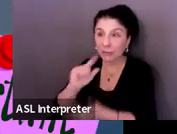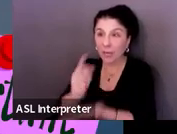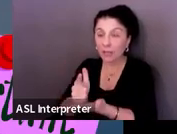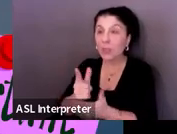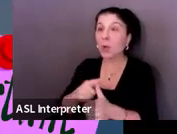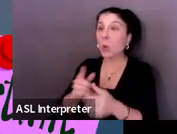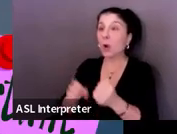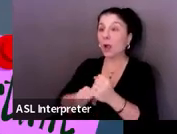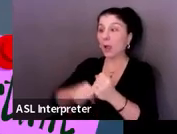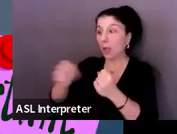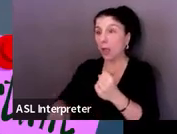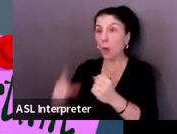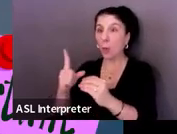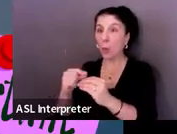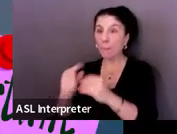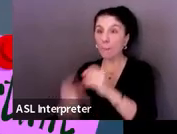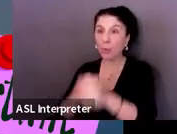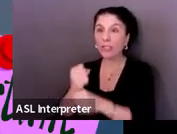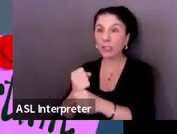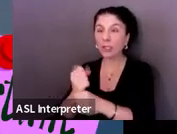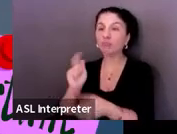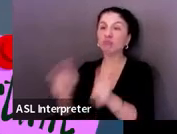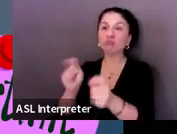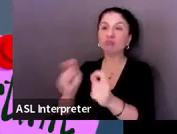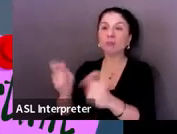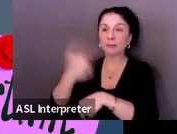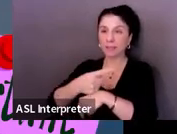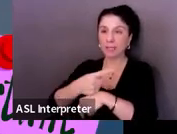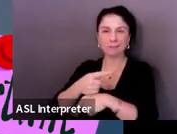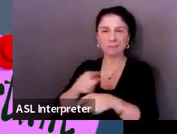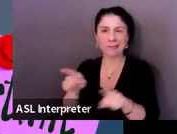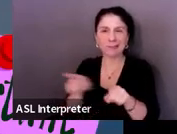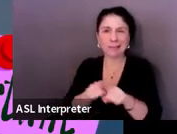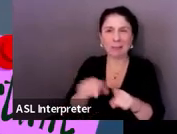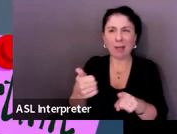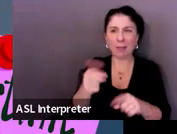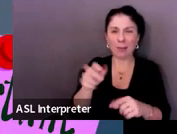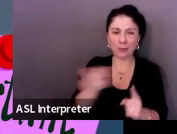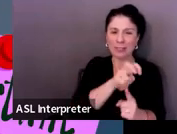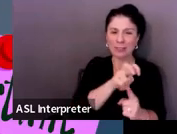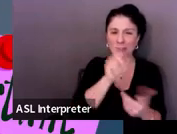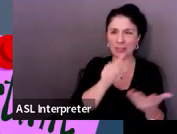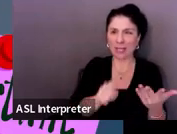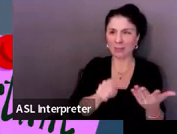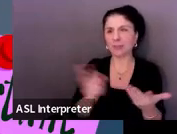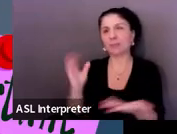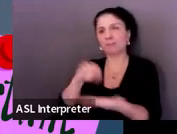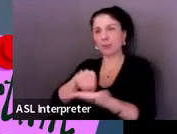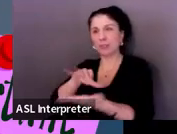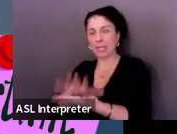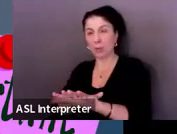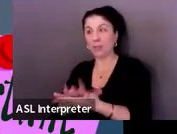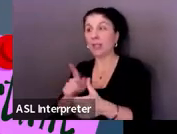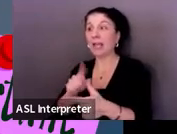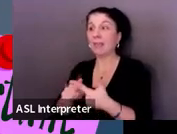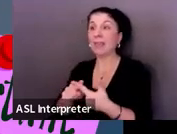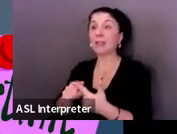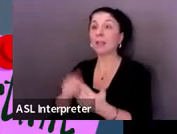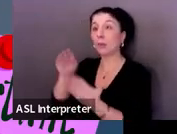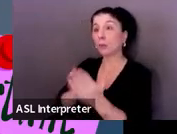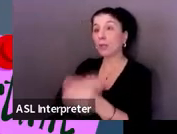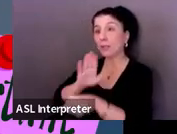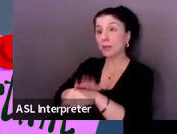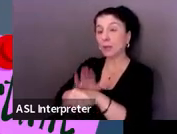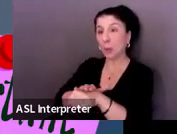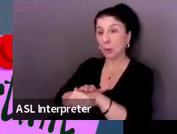adjust that date just as you would adjust anything else on the transition plan. And then just document that in the written notice as